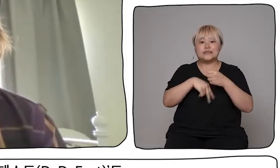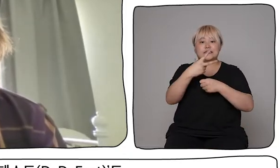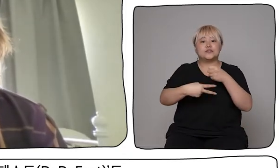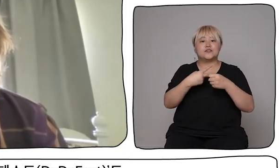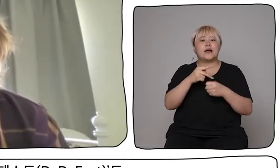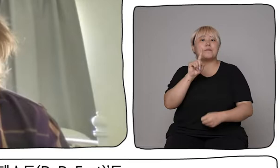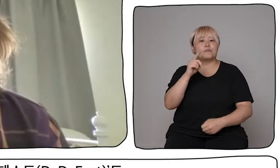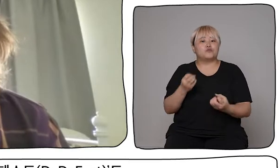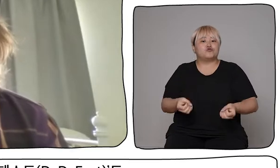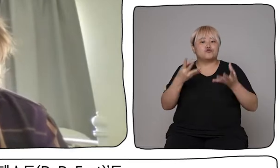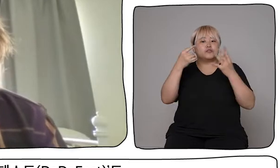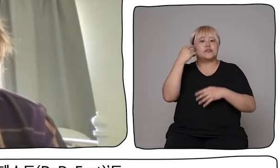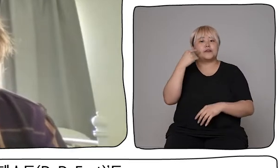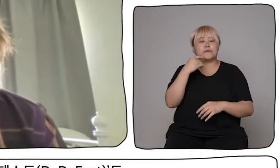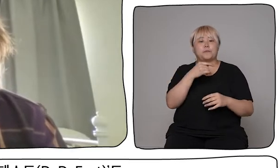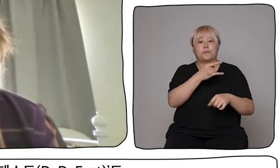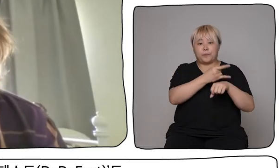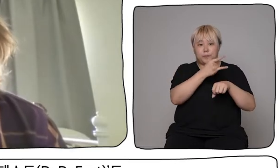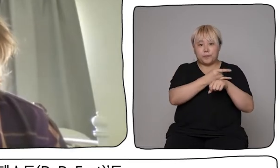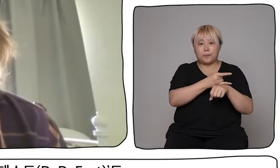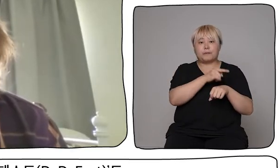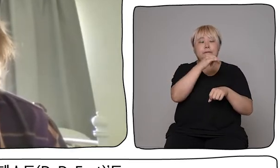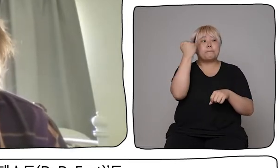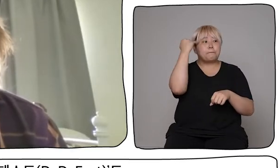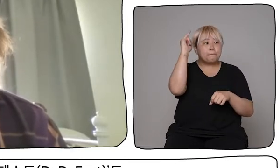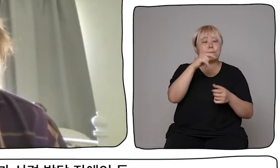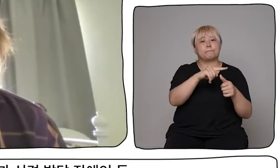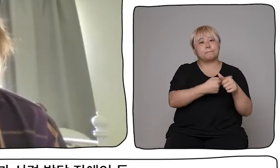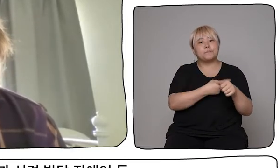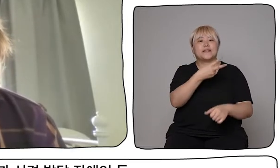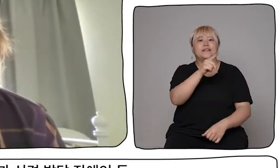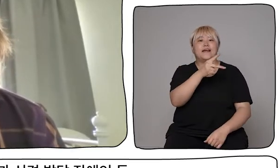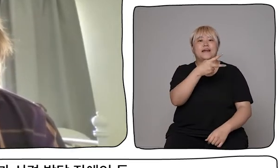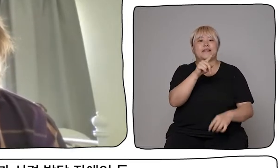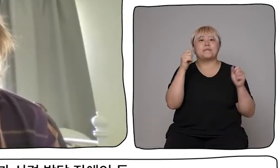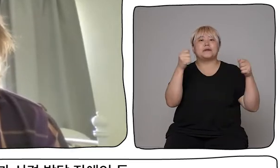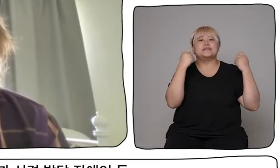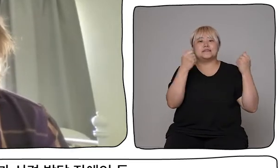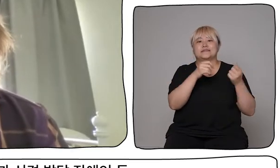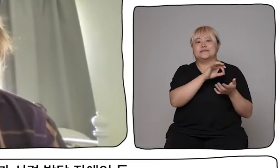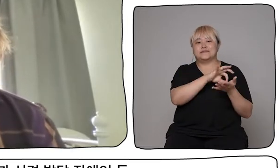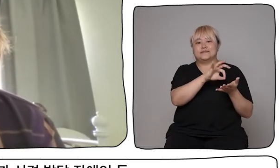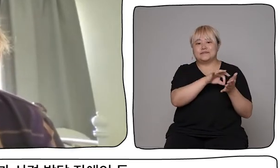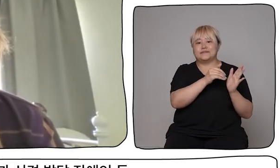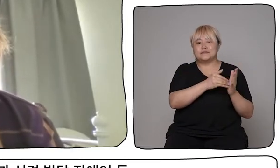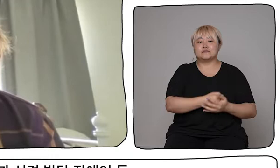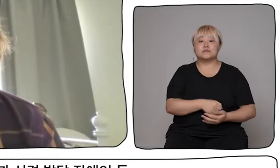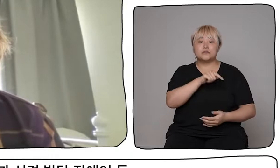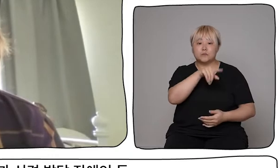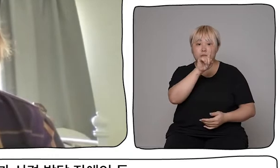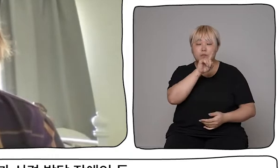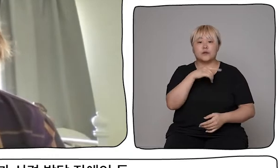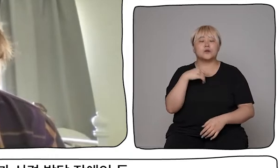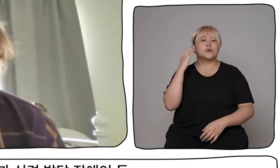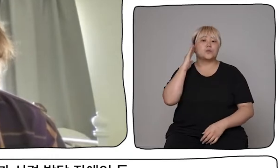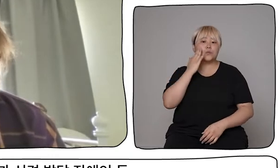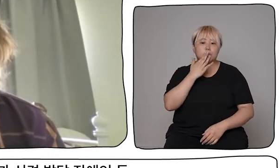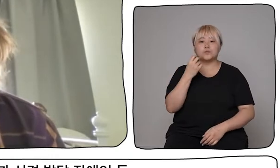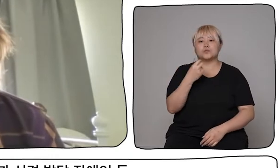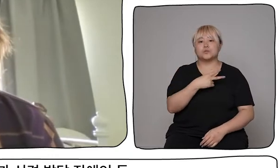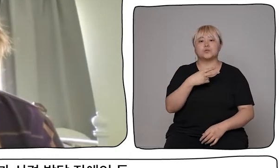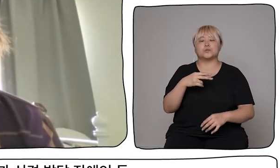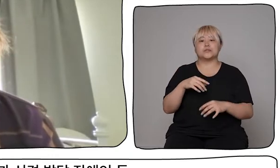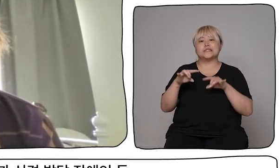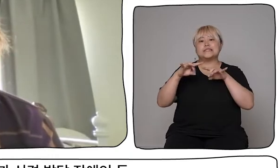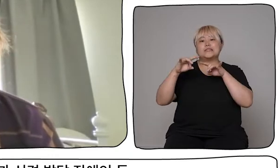would stage a festival every two years, a big international arts festival for disabled deaf or